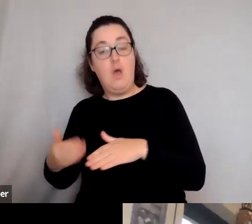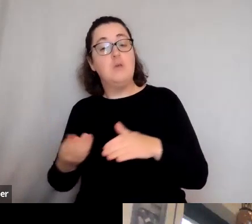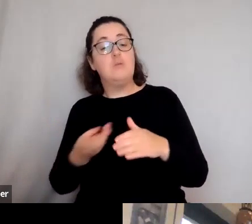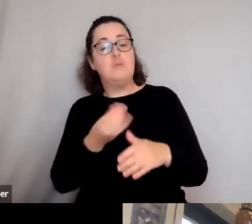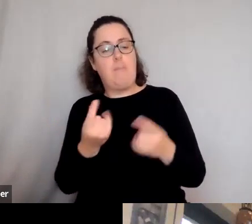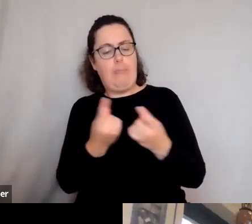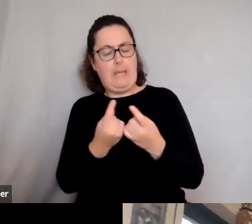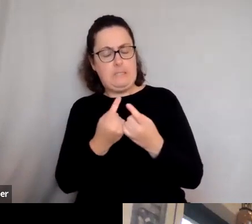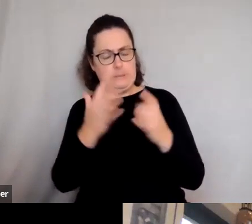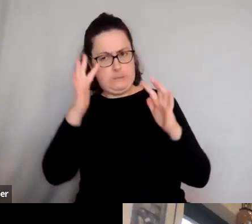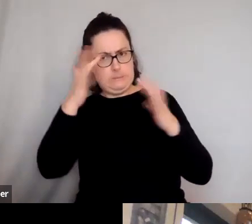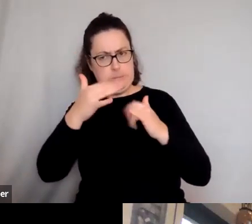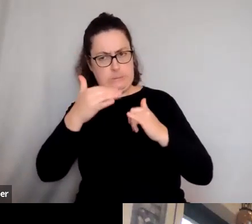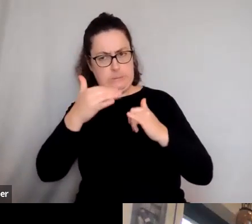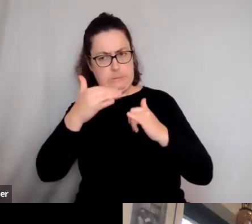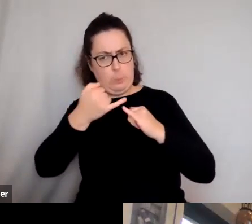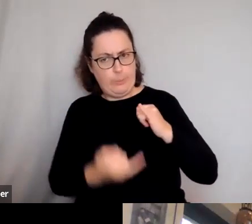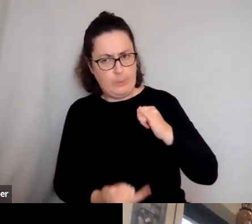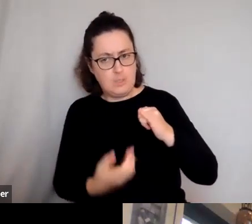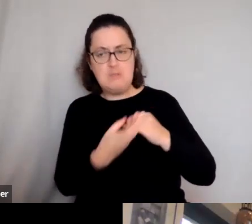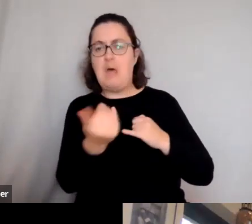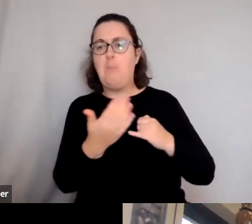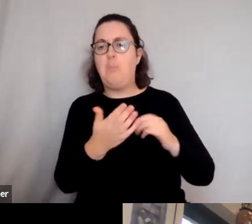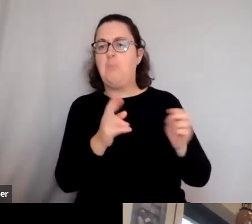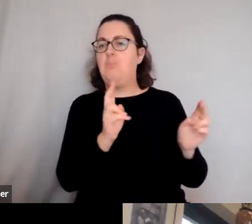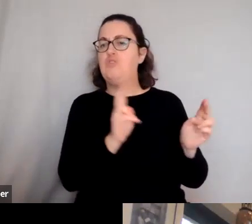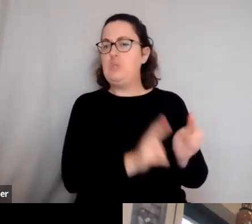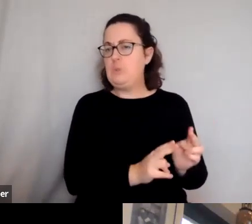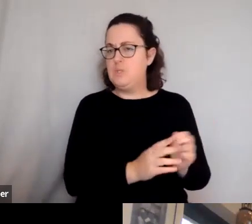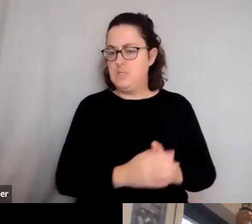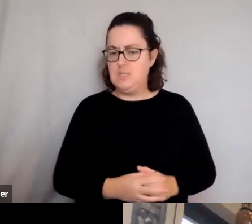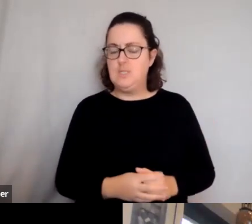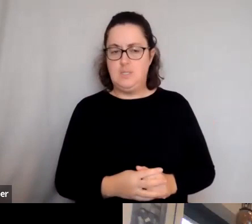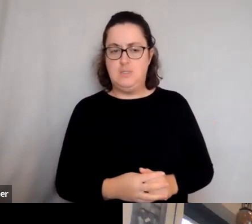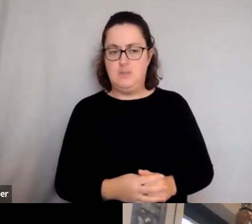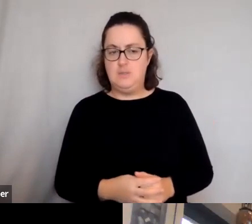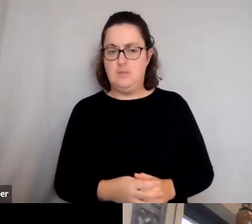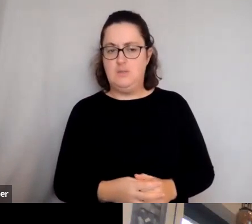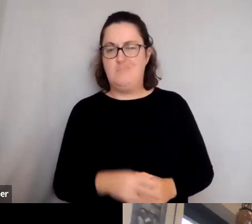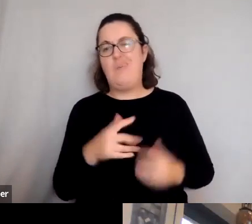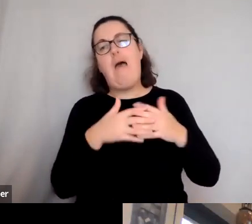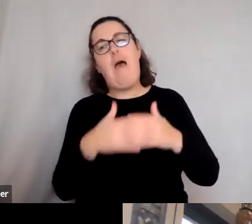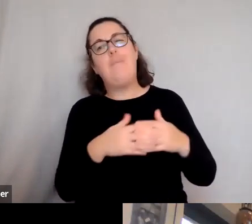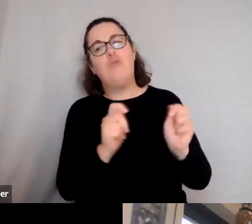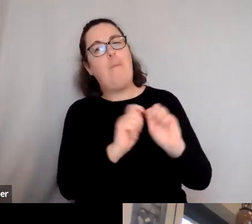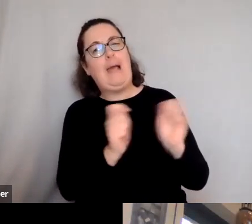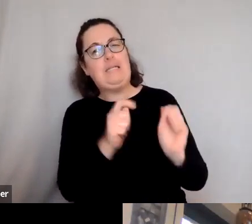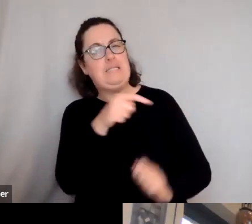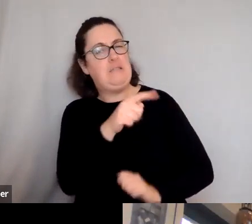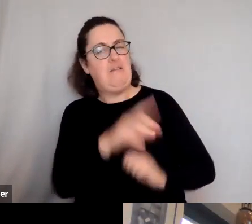others, but I think that I would say, despite the fact that it's, you know, American magazines are always full of